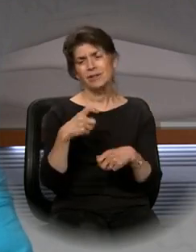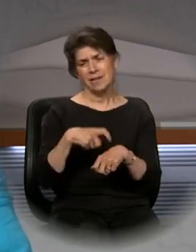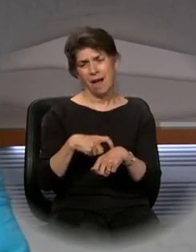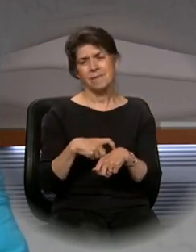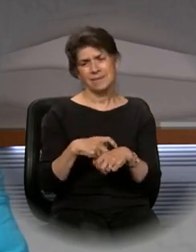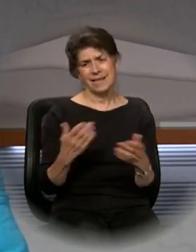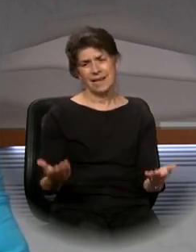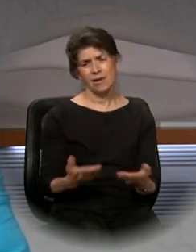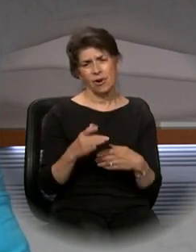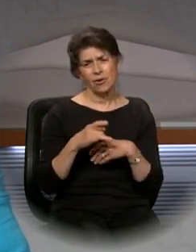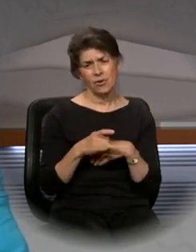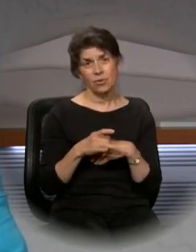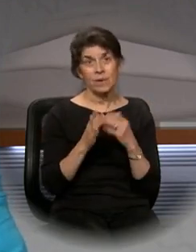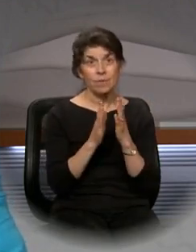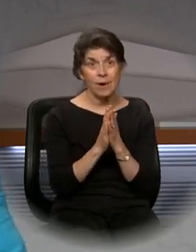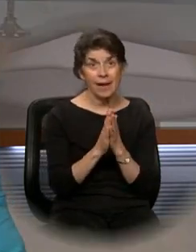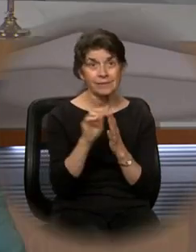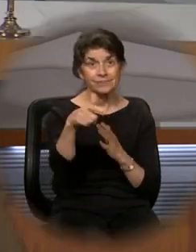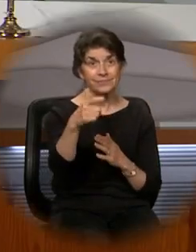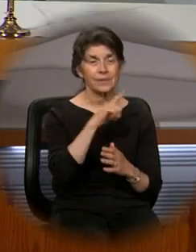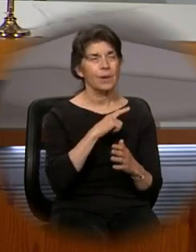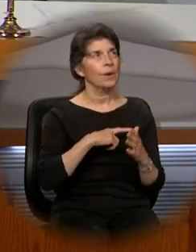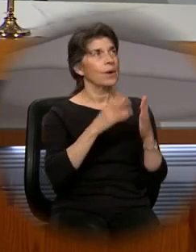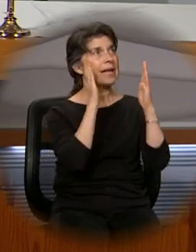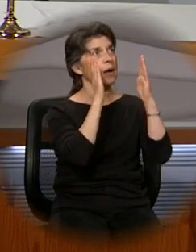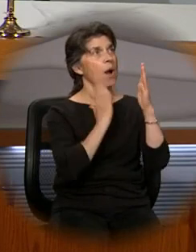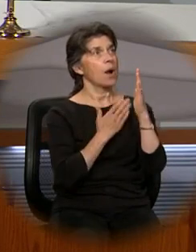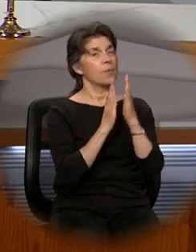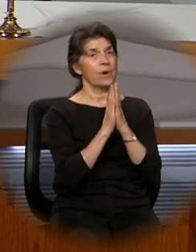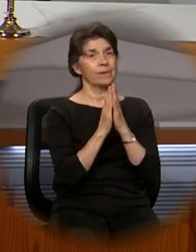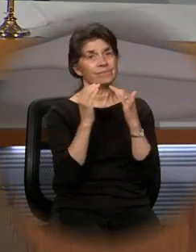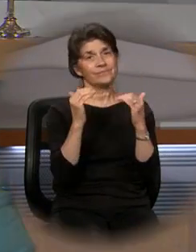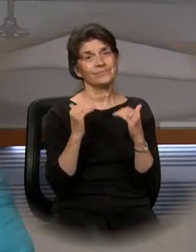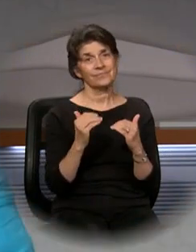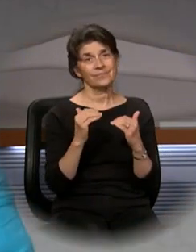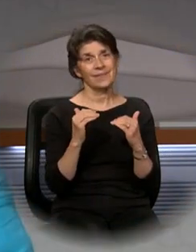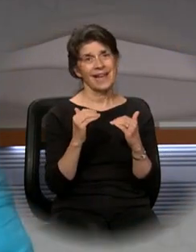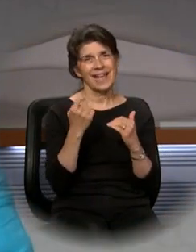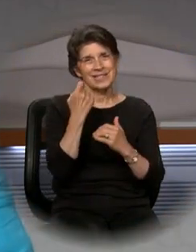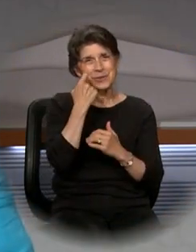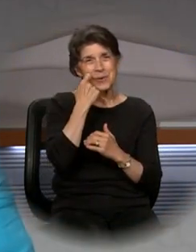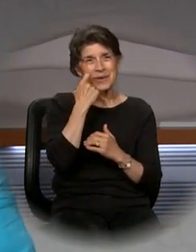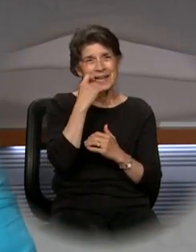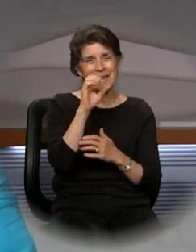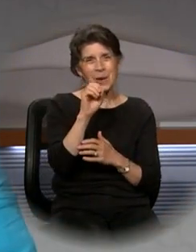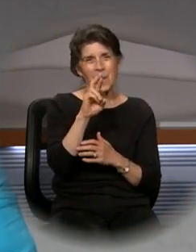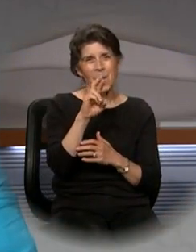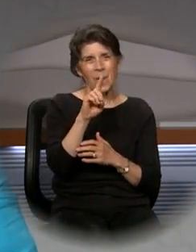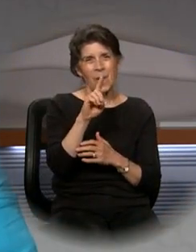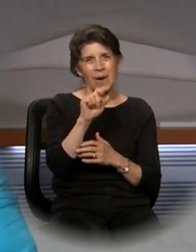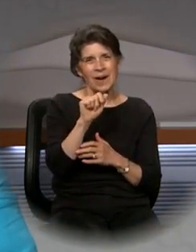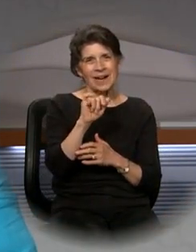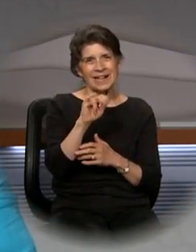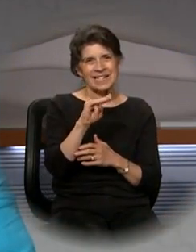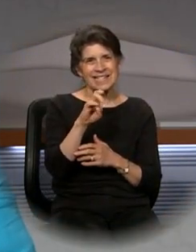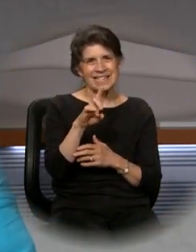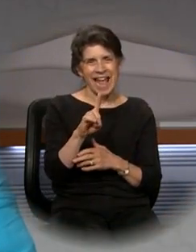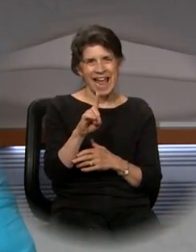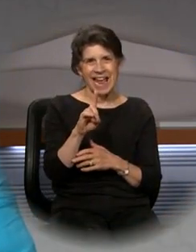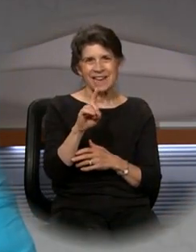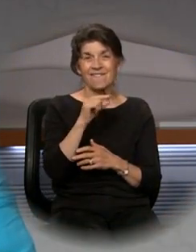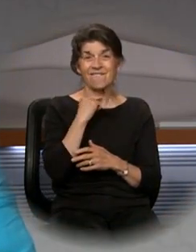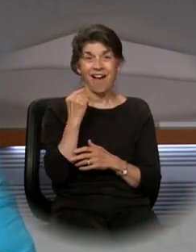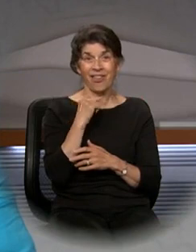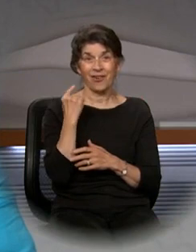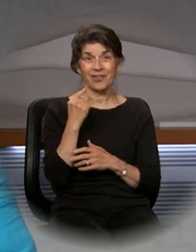life. We pray to the Lord. Lord, hear our prayer. As newly ordained fathers Luke Powers and Michael Wanta begin